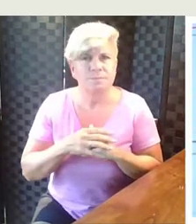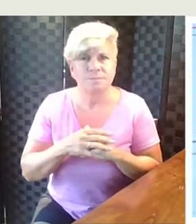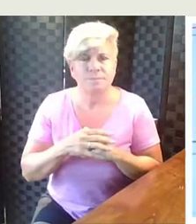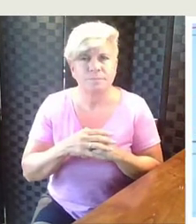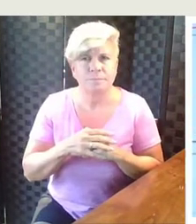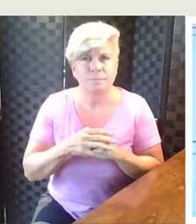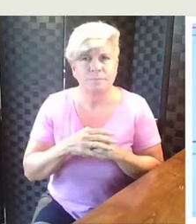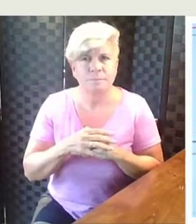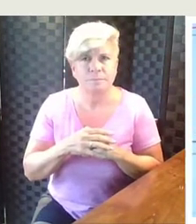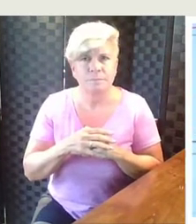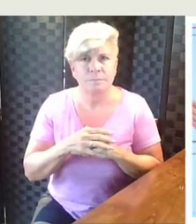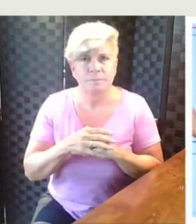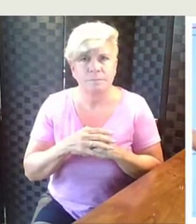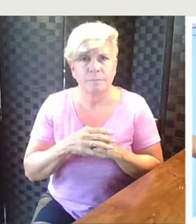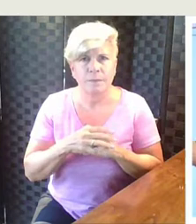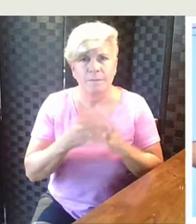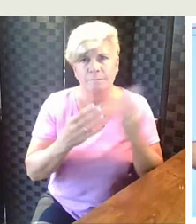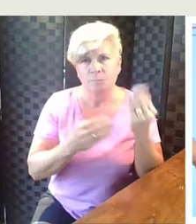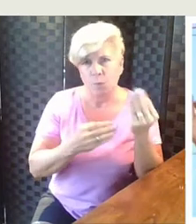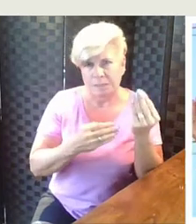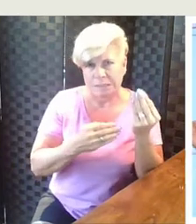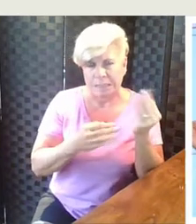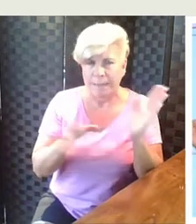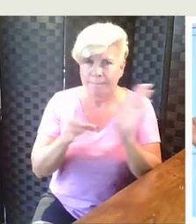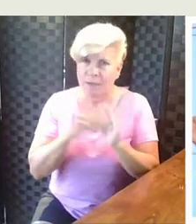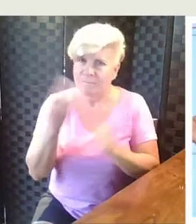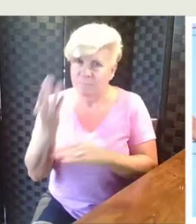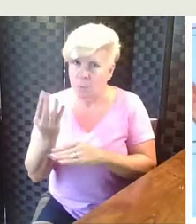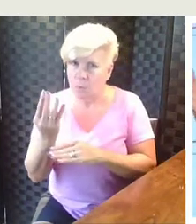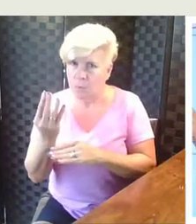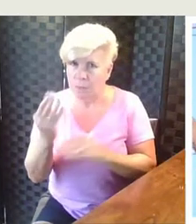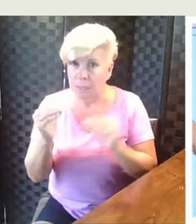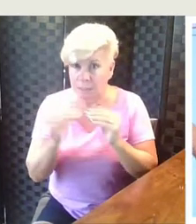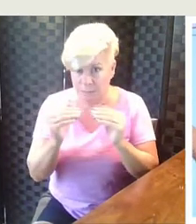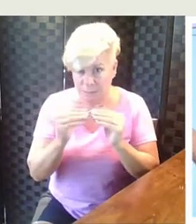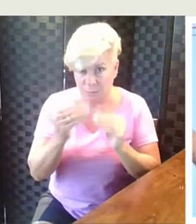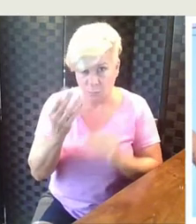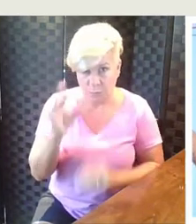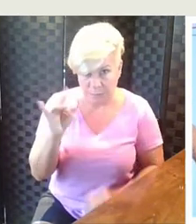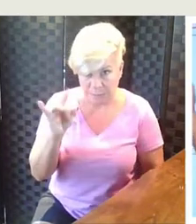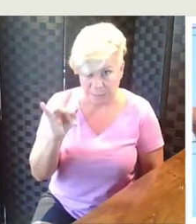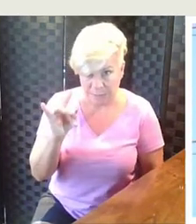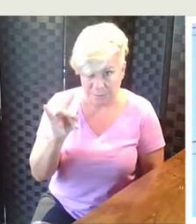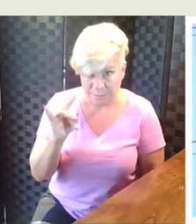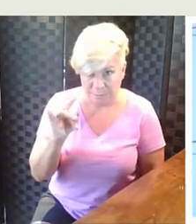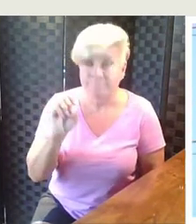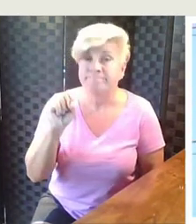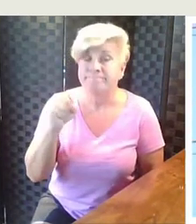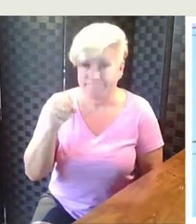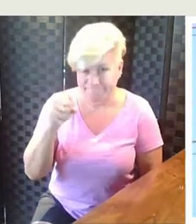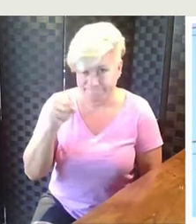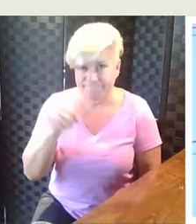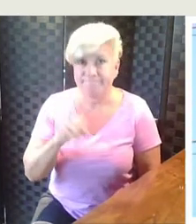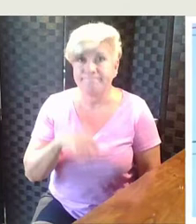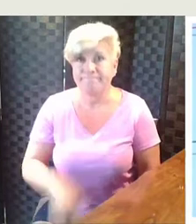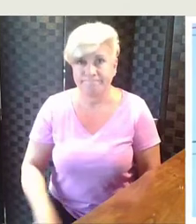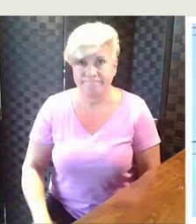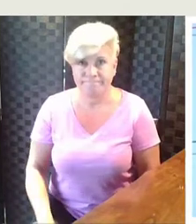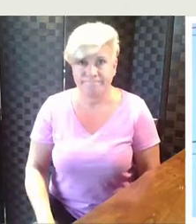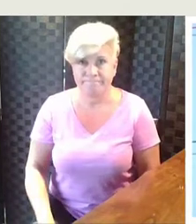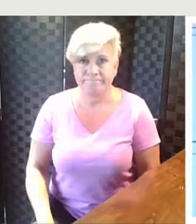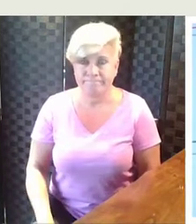Okay, fourteen plus four would have given her eighteen jumps just like